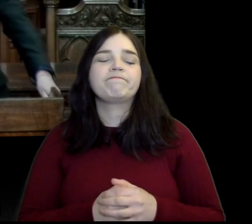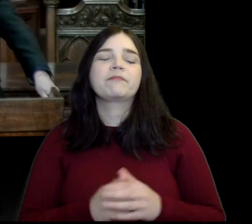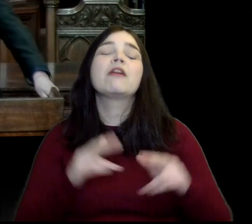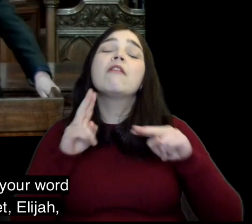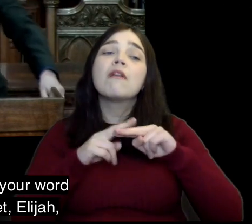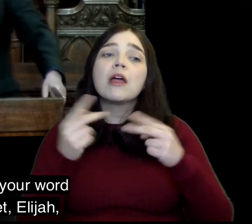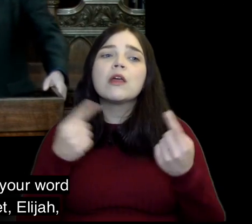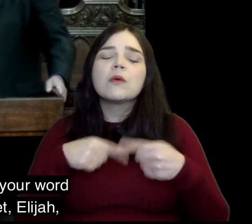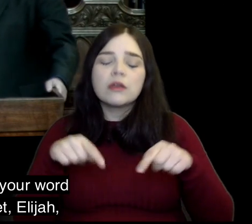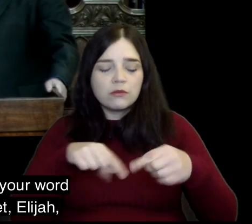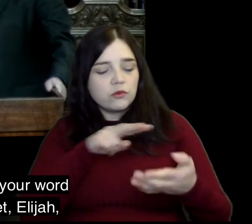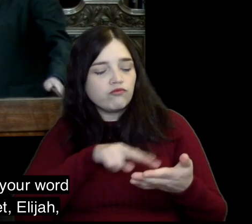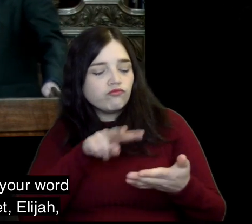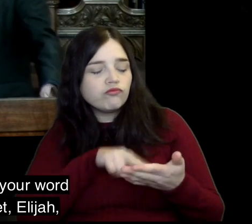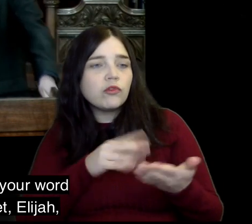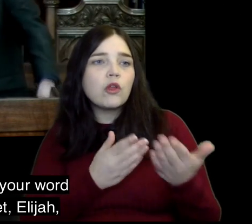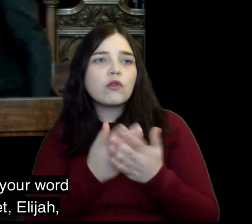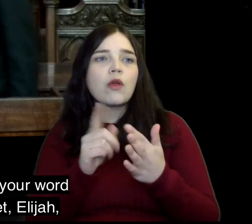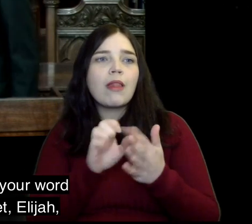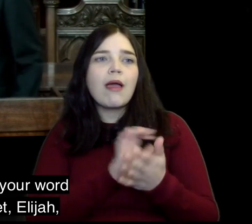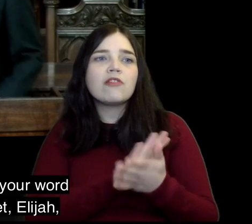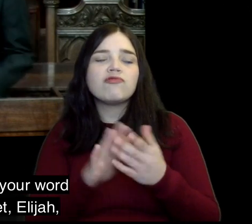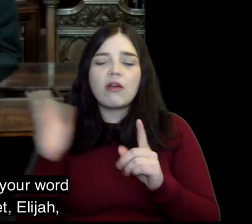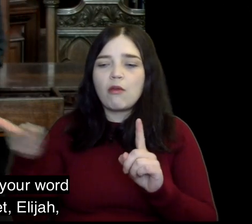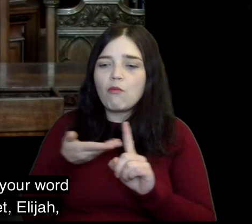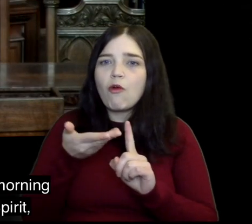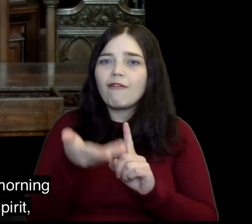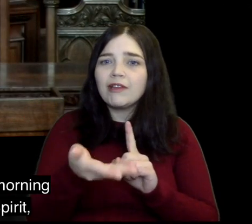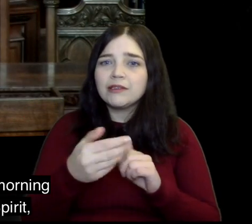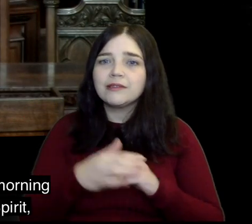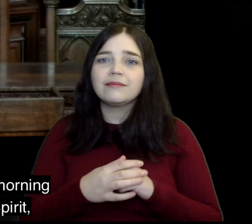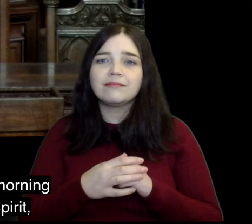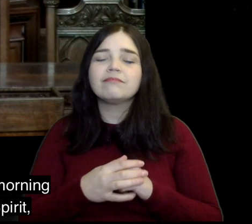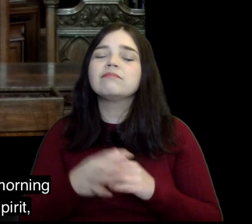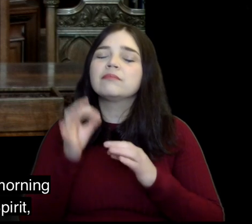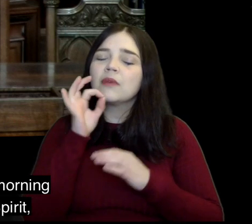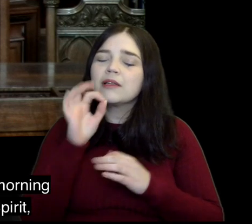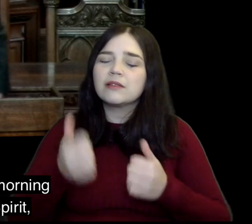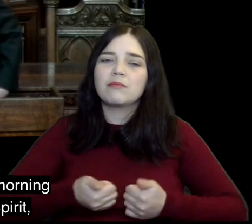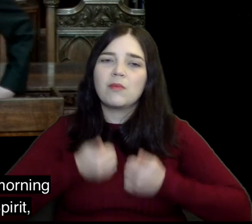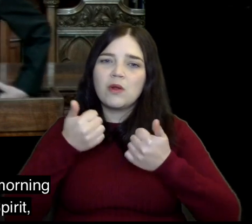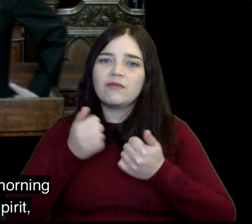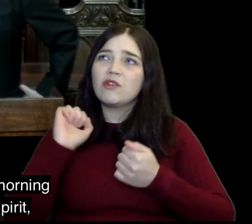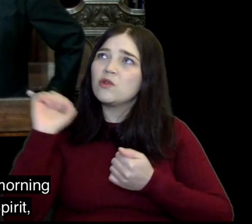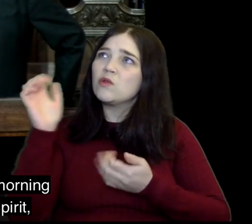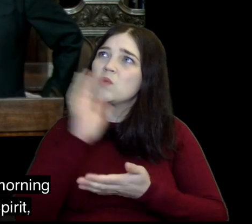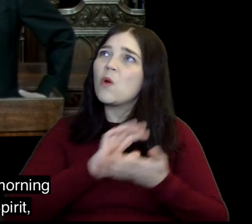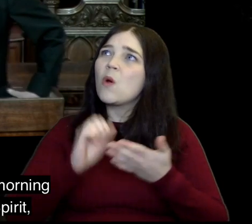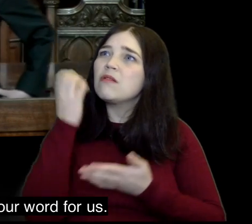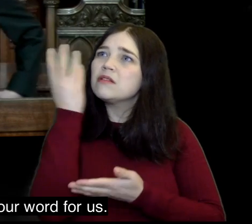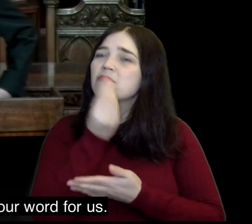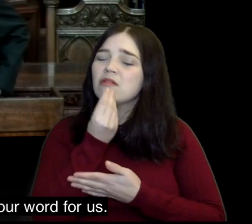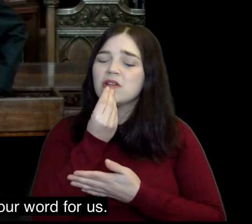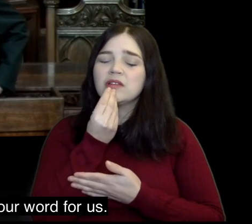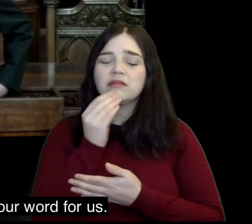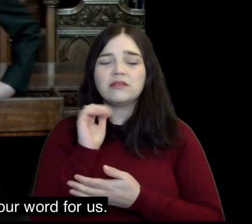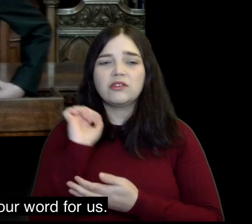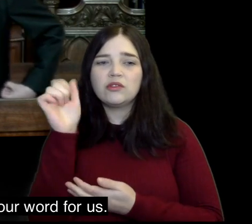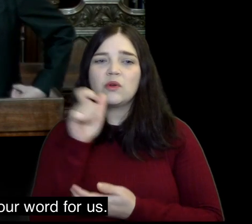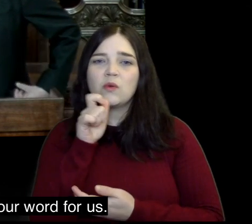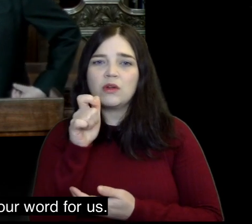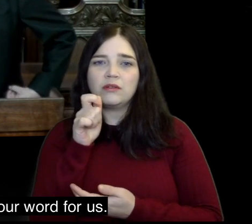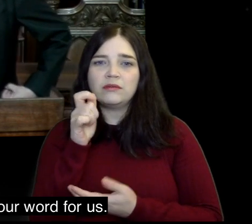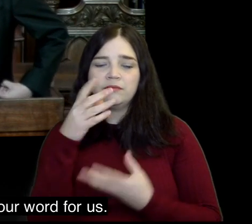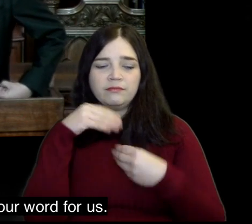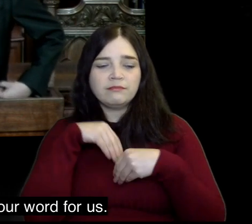Thanks Elaine Let's pray Father we come to your word through the prophet Elijah and we ask this morning by your Holy Spirit